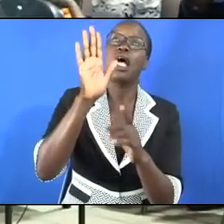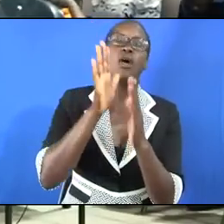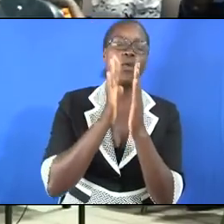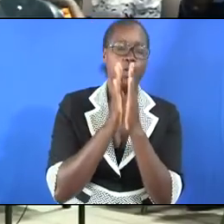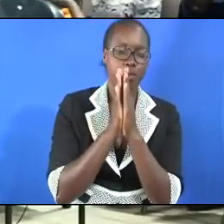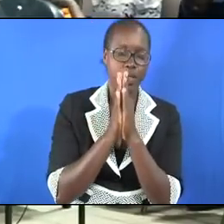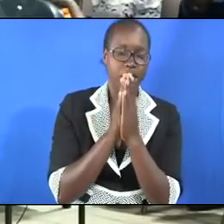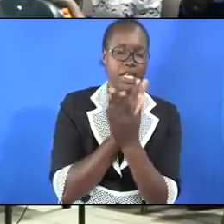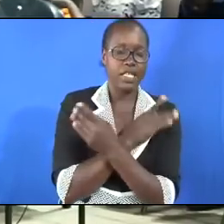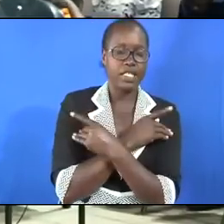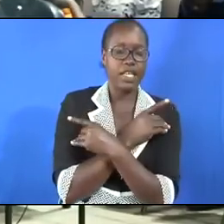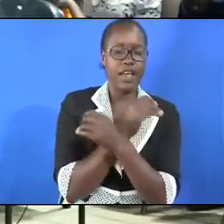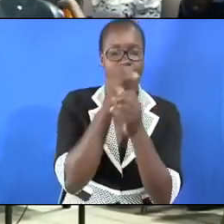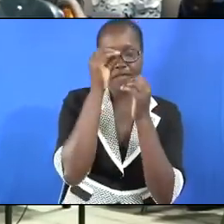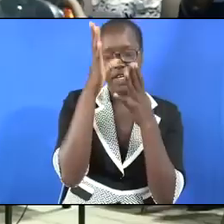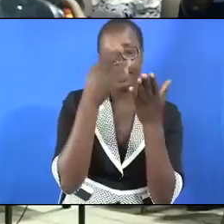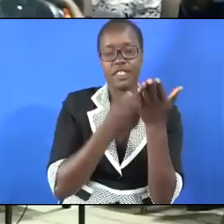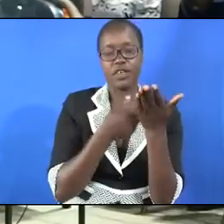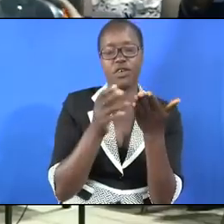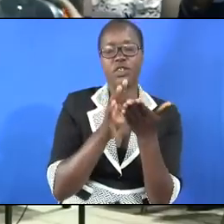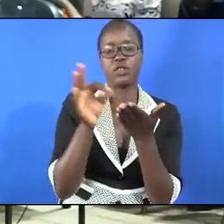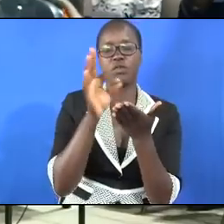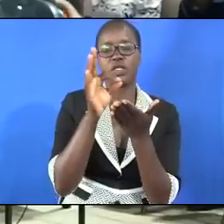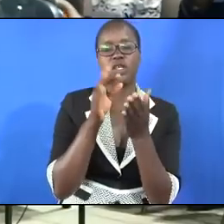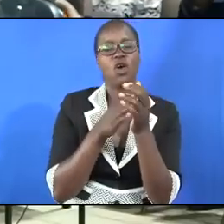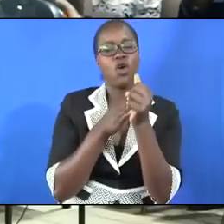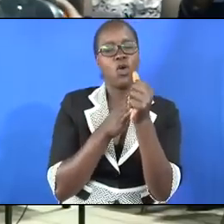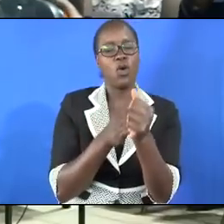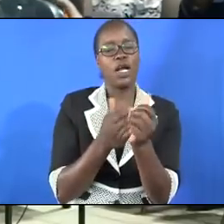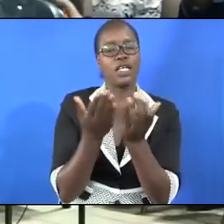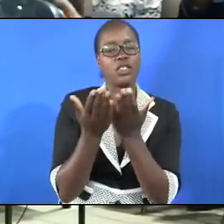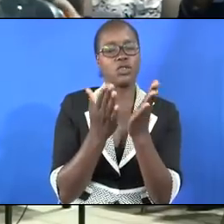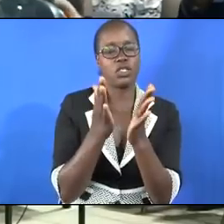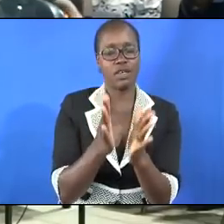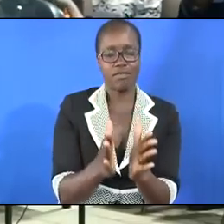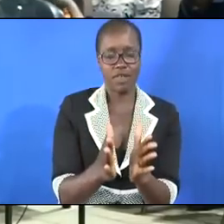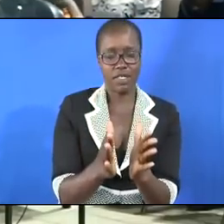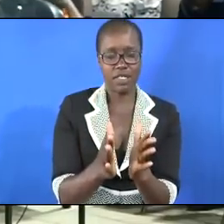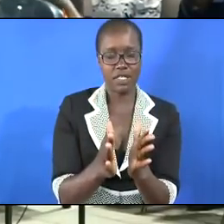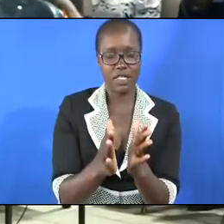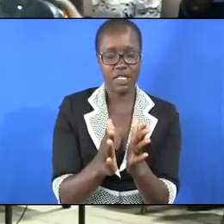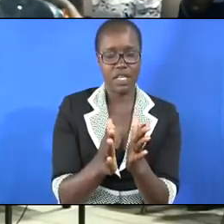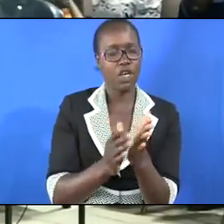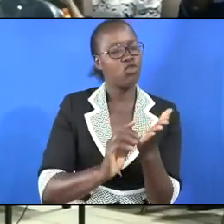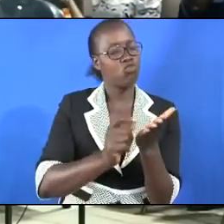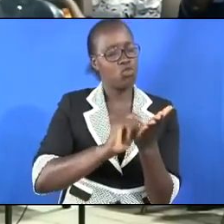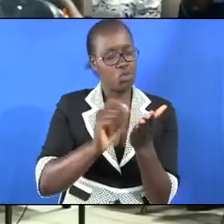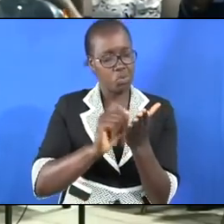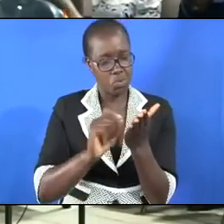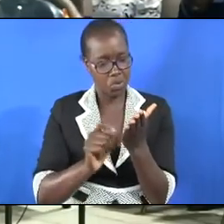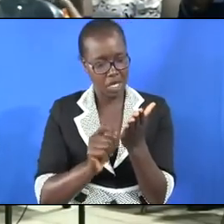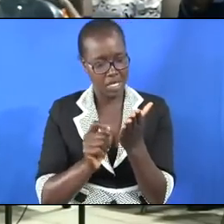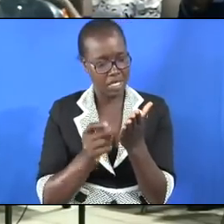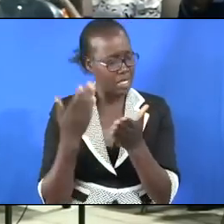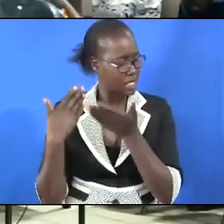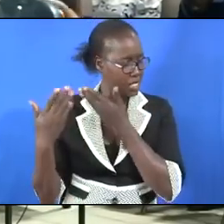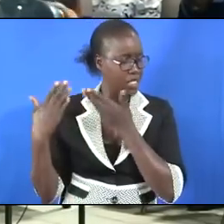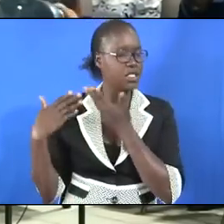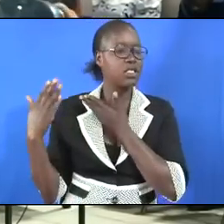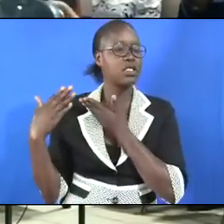pray, dear Father, that the Holy Spirit, who guided your servant, to put down this account